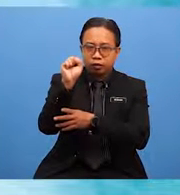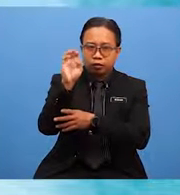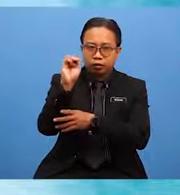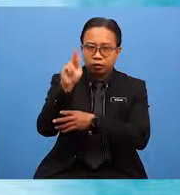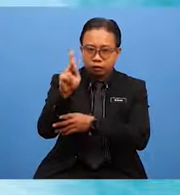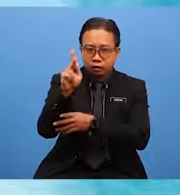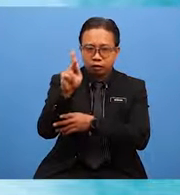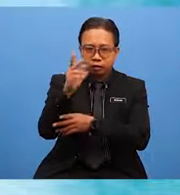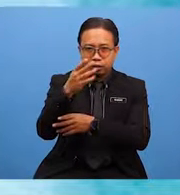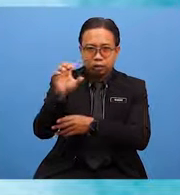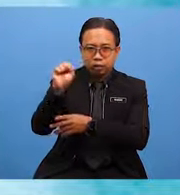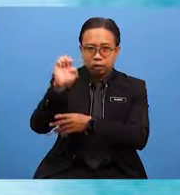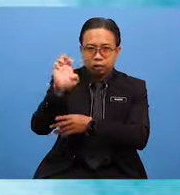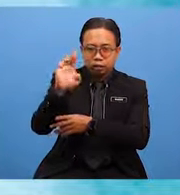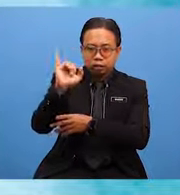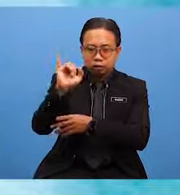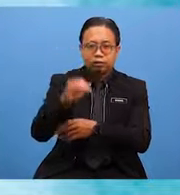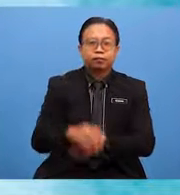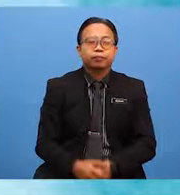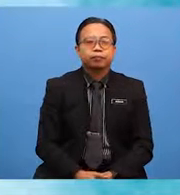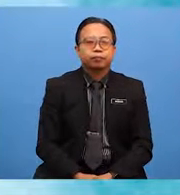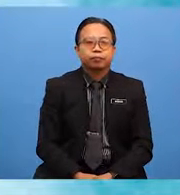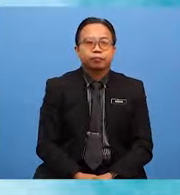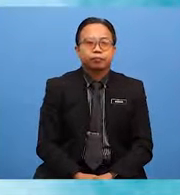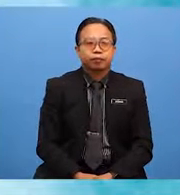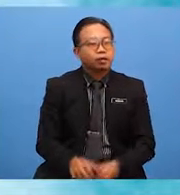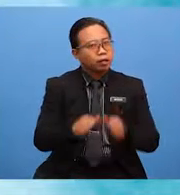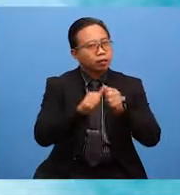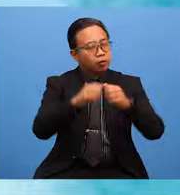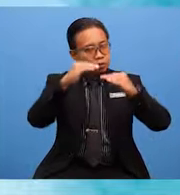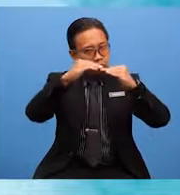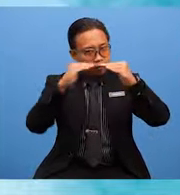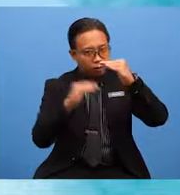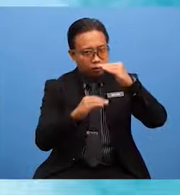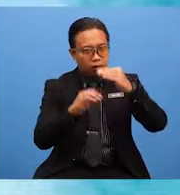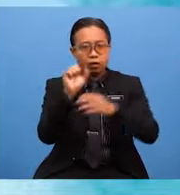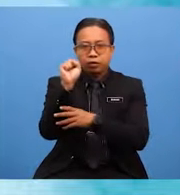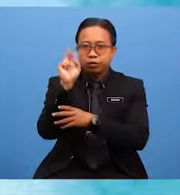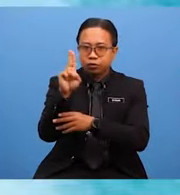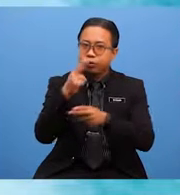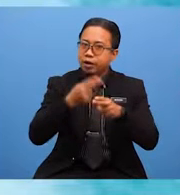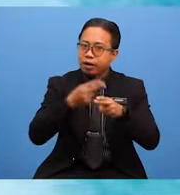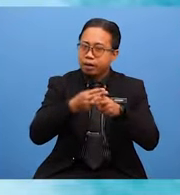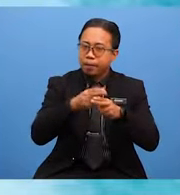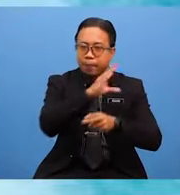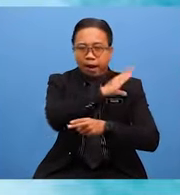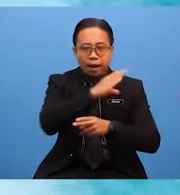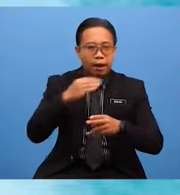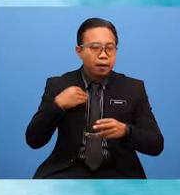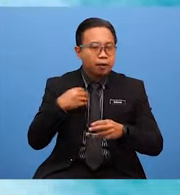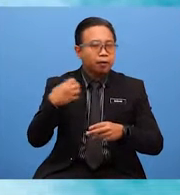Permata. This is followed by the secretary's name and position